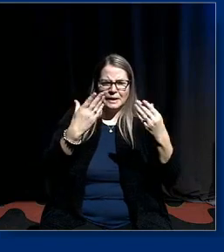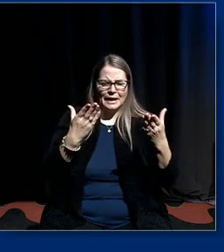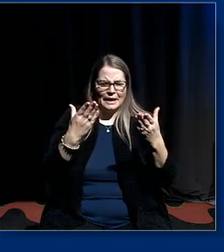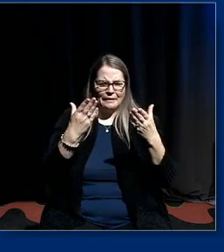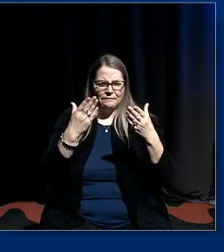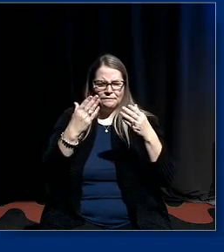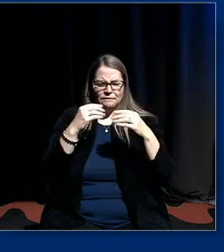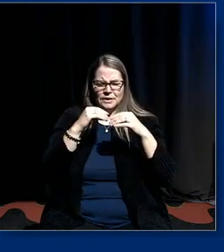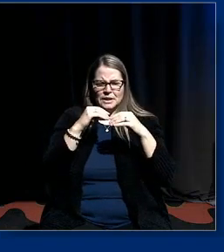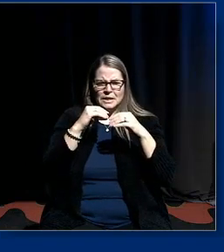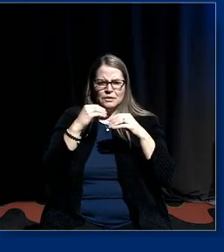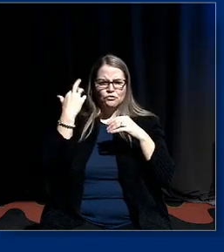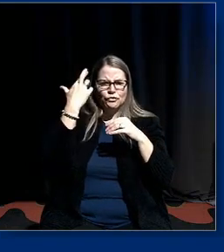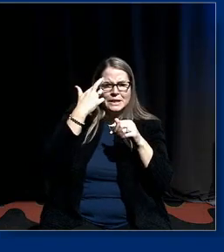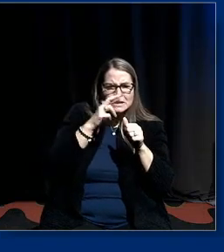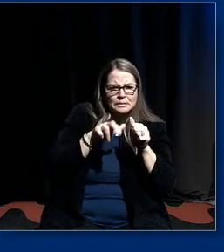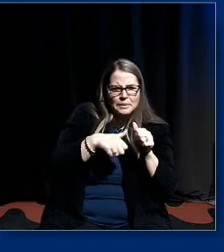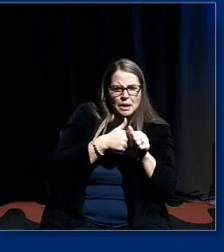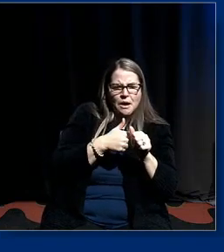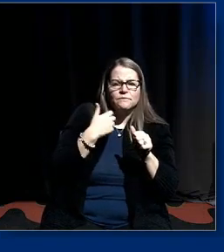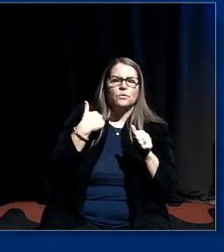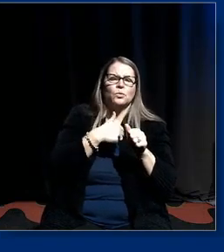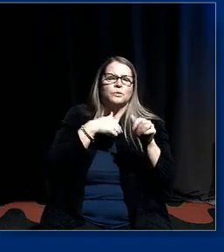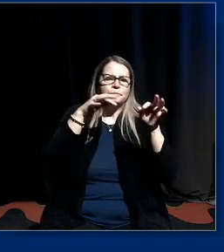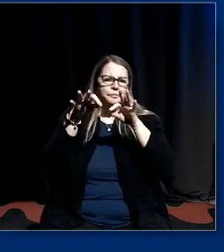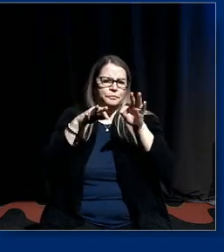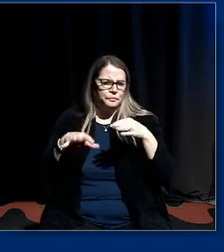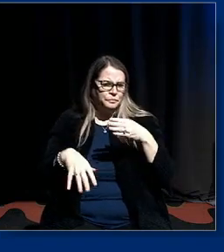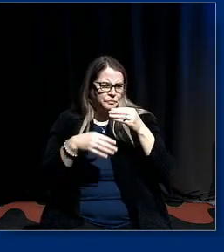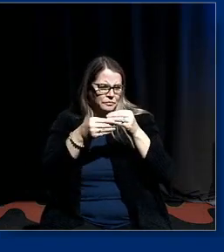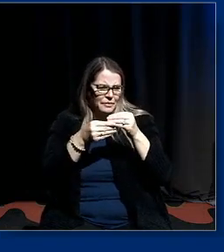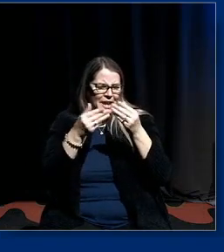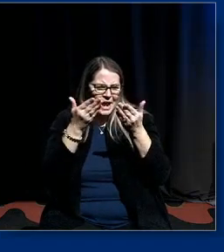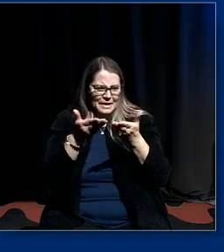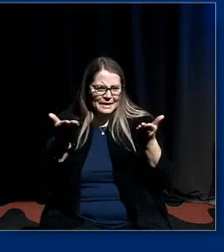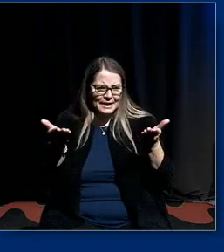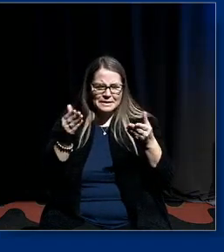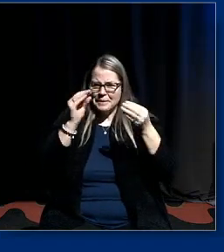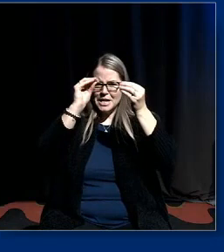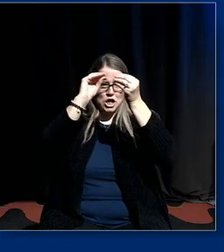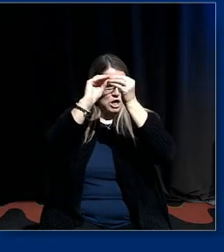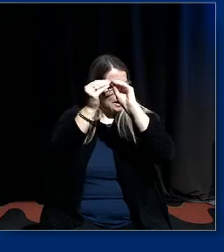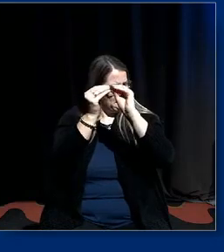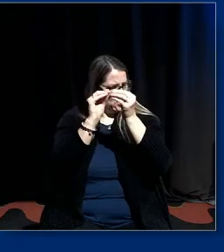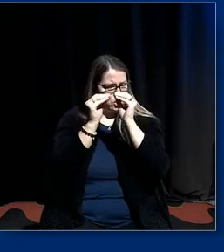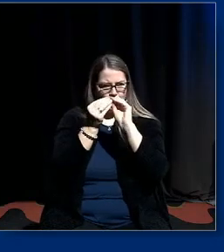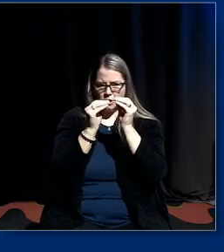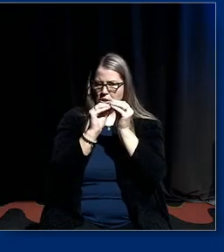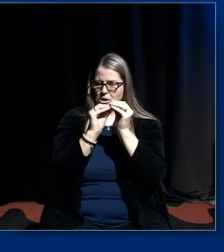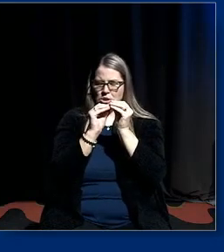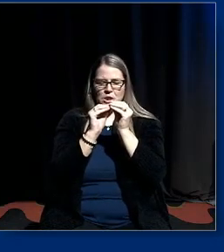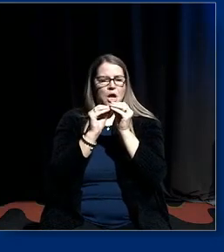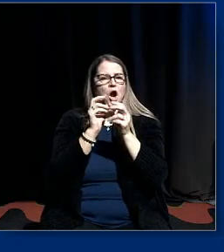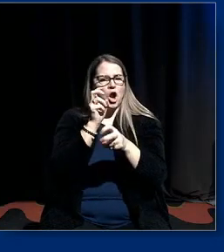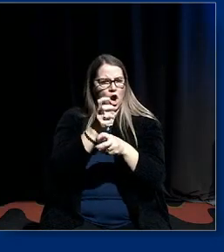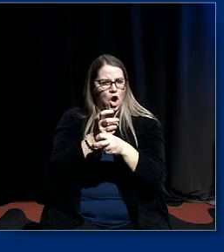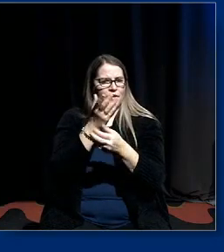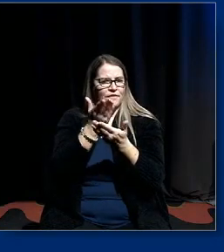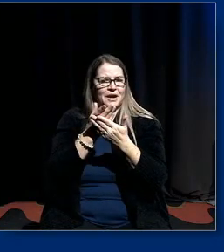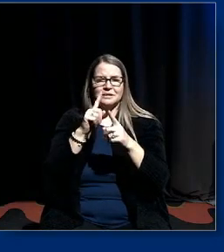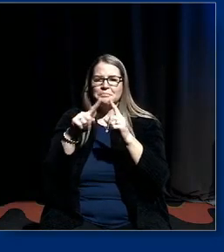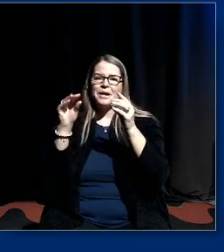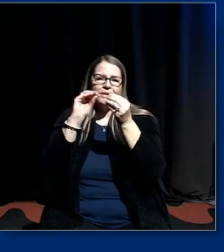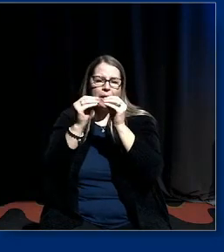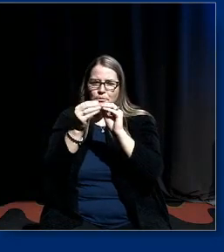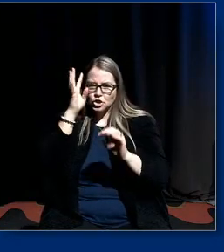and you know um uh we're told that our data is anecdotal but numbers are hard facts whereas in fact all numbers are made